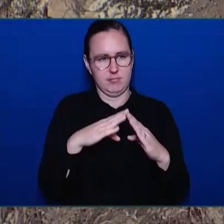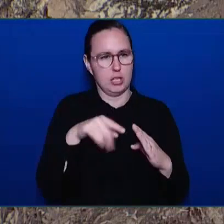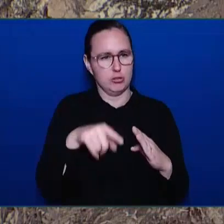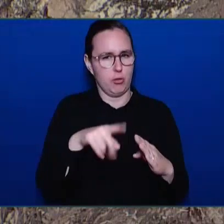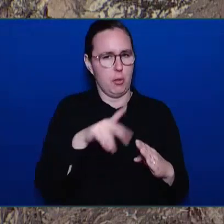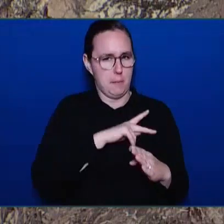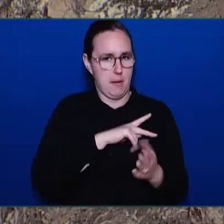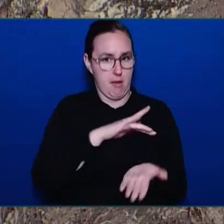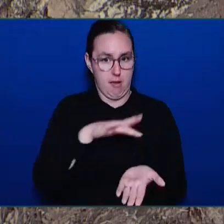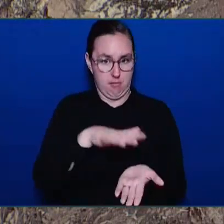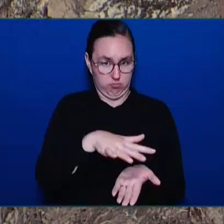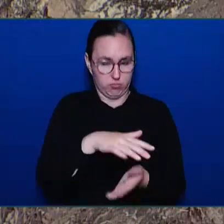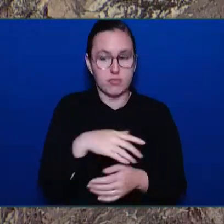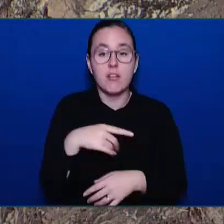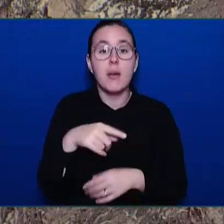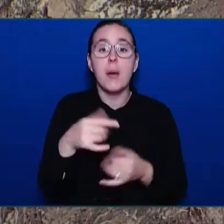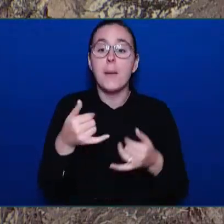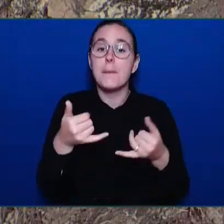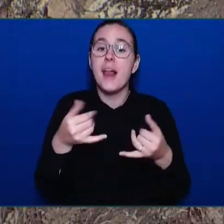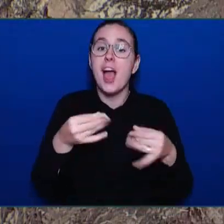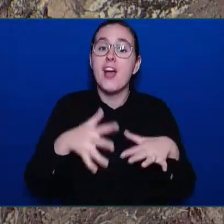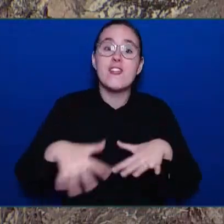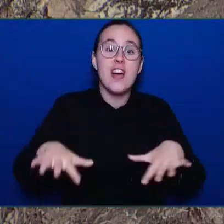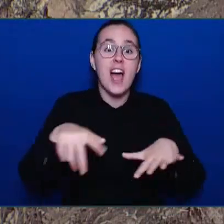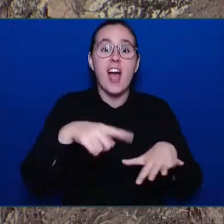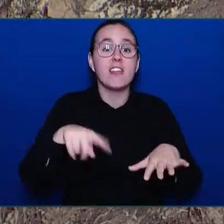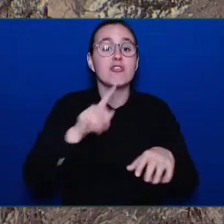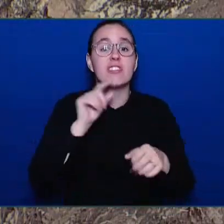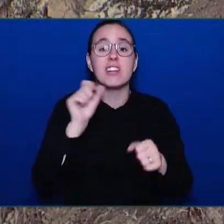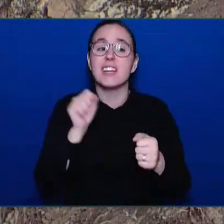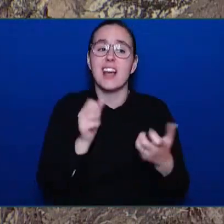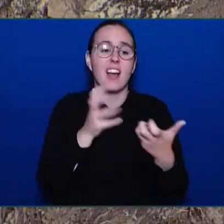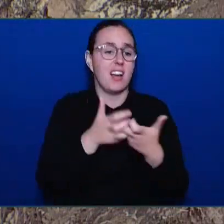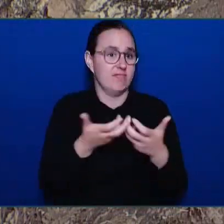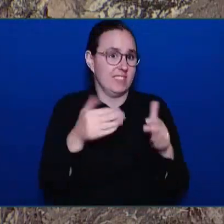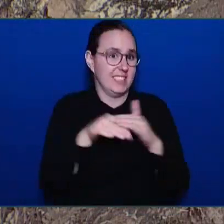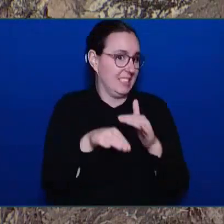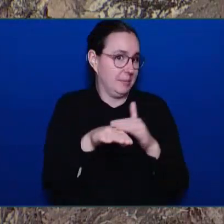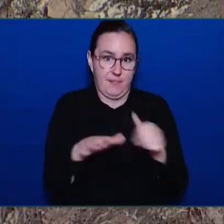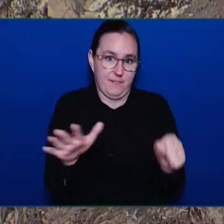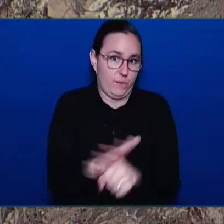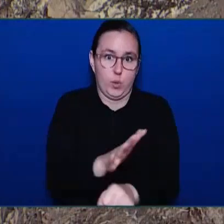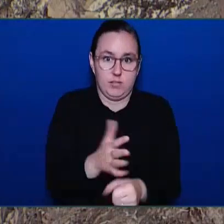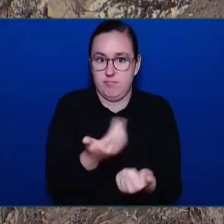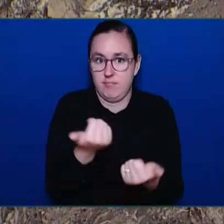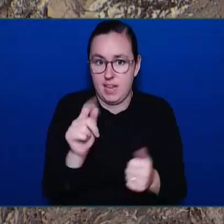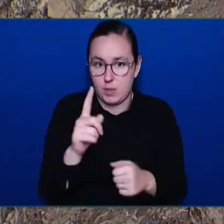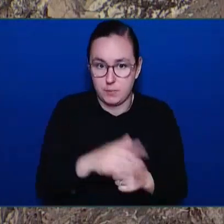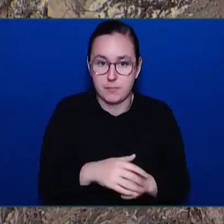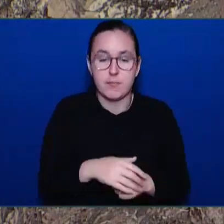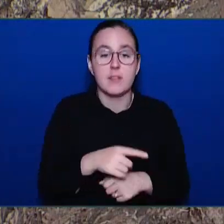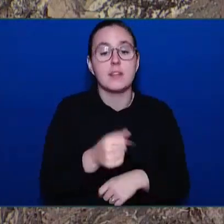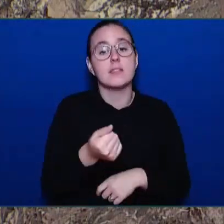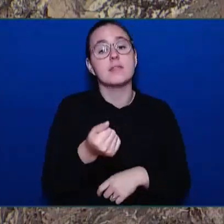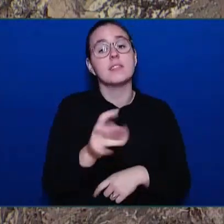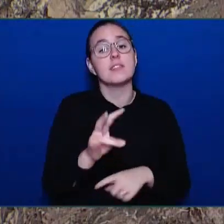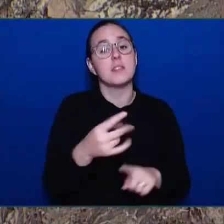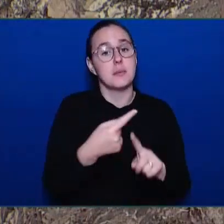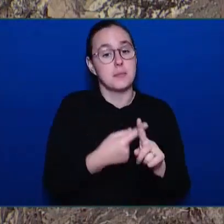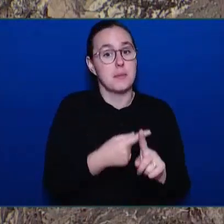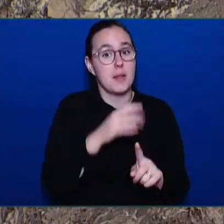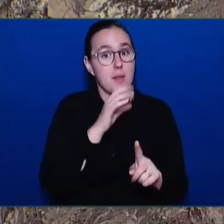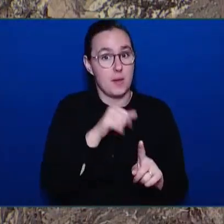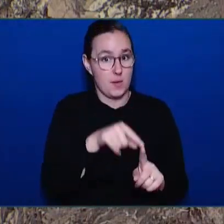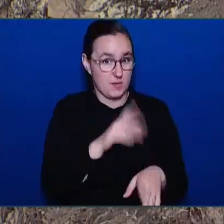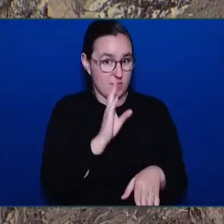Julia was paralyzed by a blood clot at 17 months old and requires a wheelchair to get around. Honourable Speaker, people with